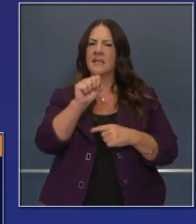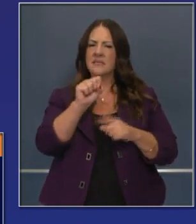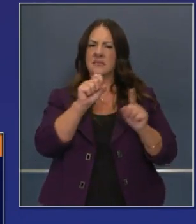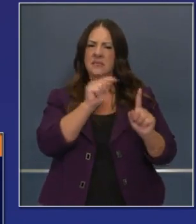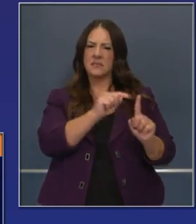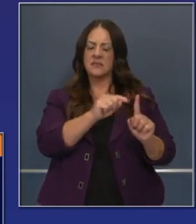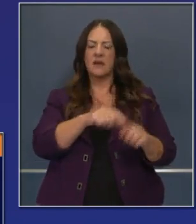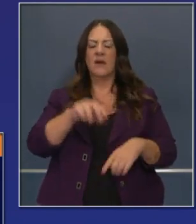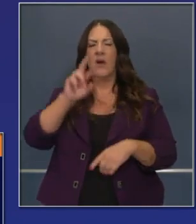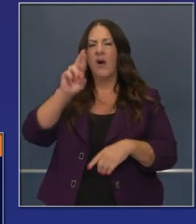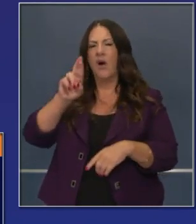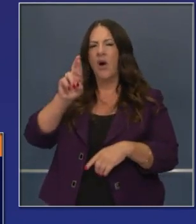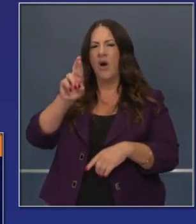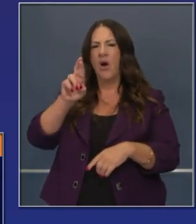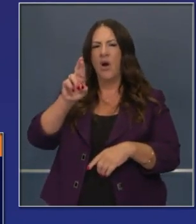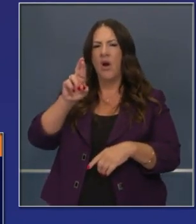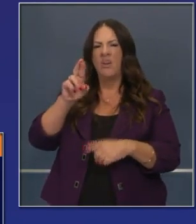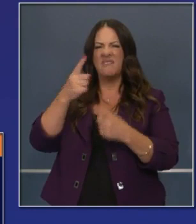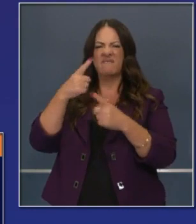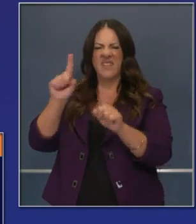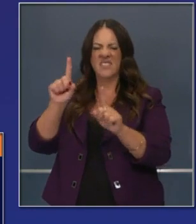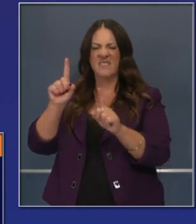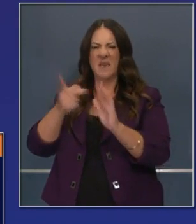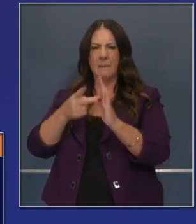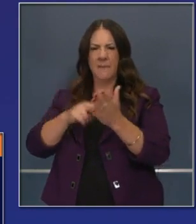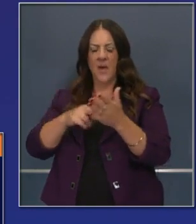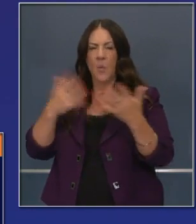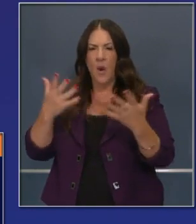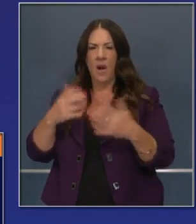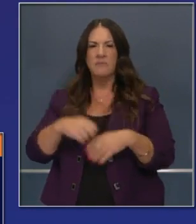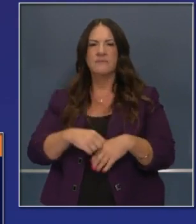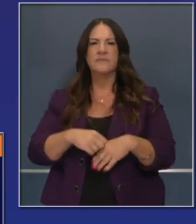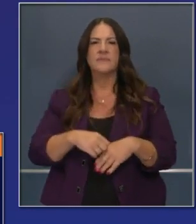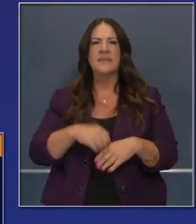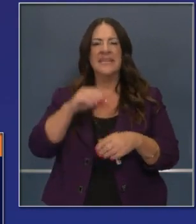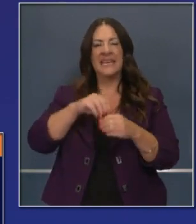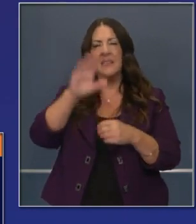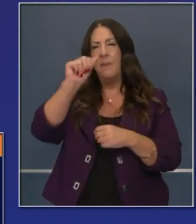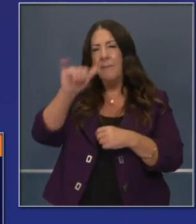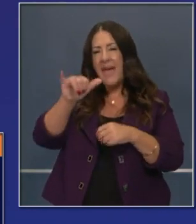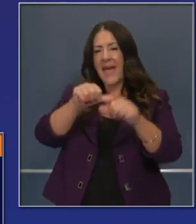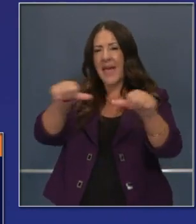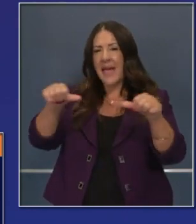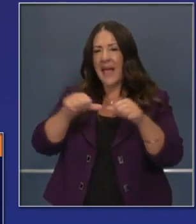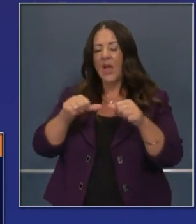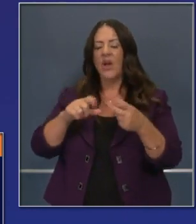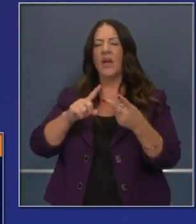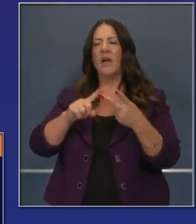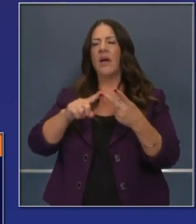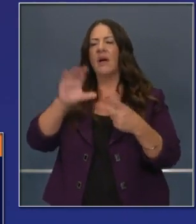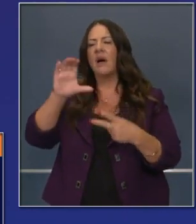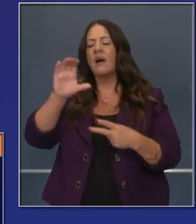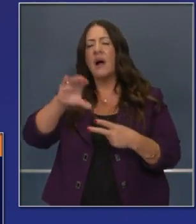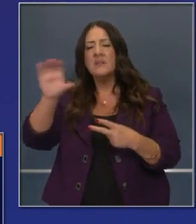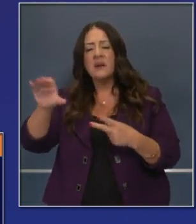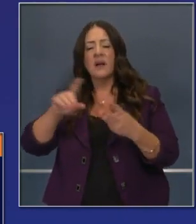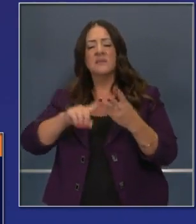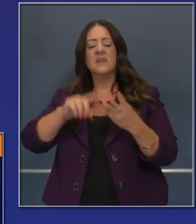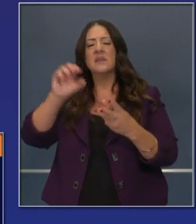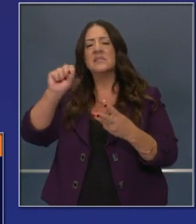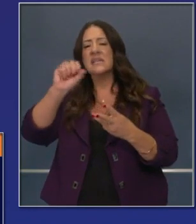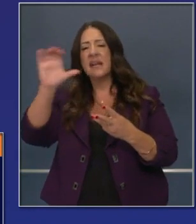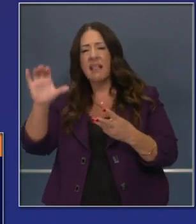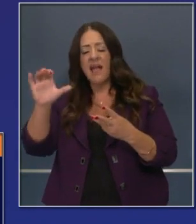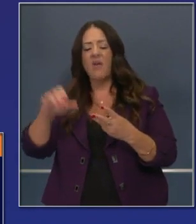effective. Here at 0.95%, you'll see in the Bay Area, Alameda, Contra Costa, Santa Clara, among many